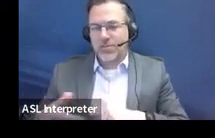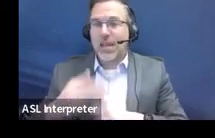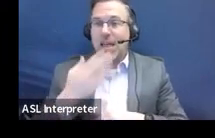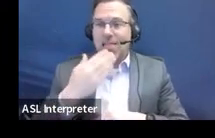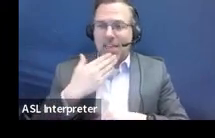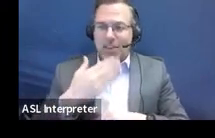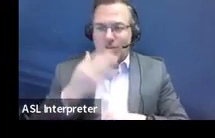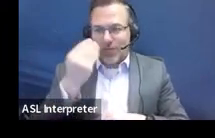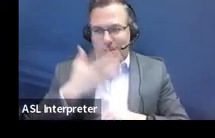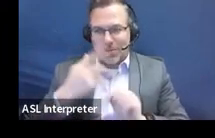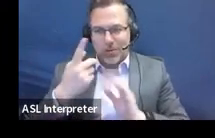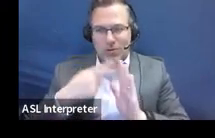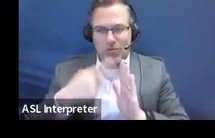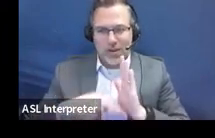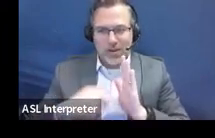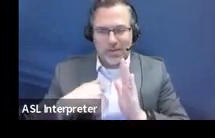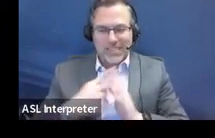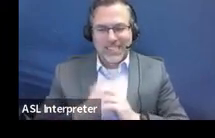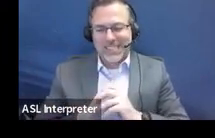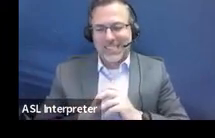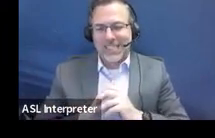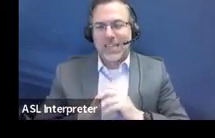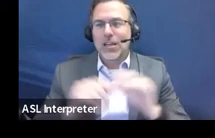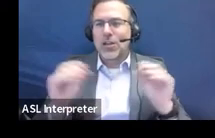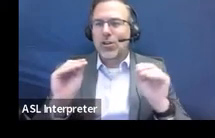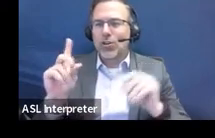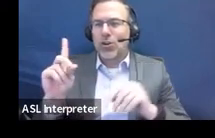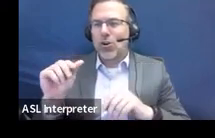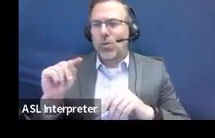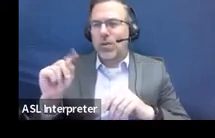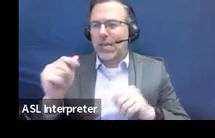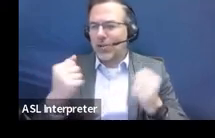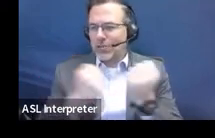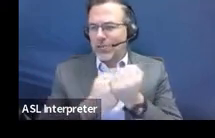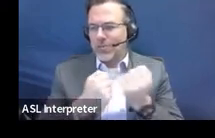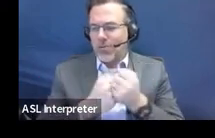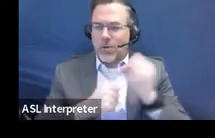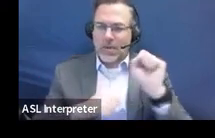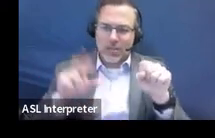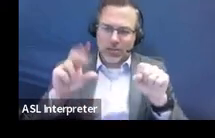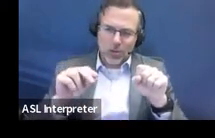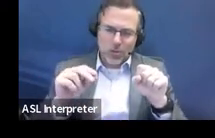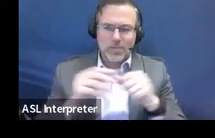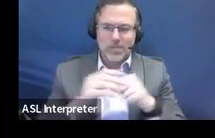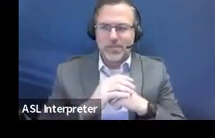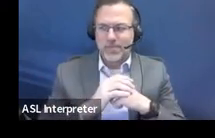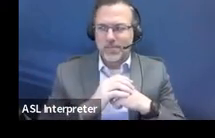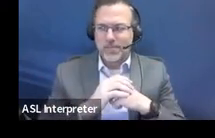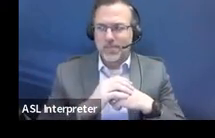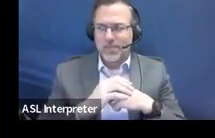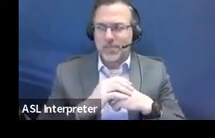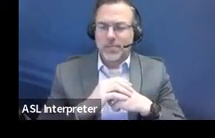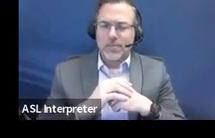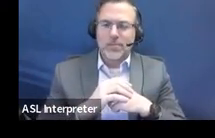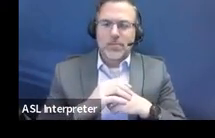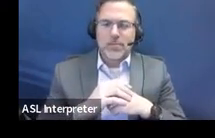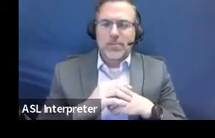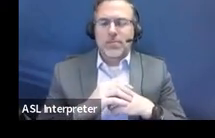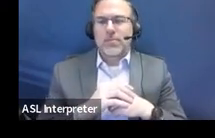correcting me with that. So there's no data to support the yes, no, then NA would be checked. Um,